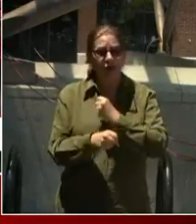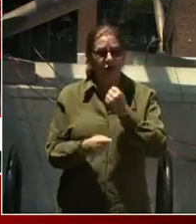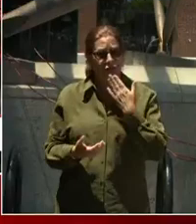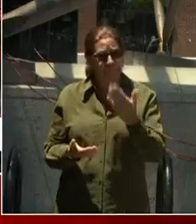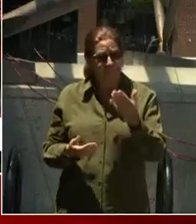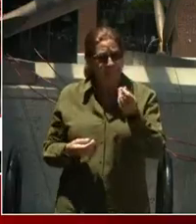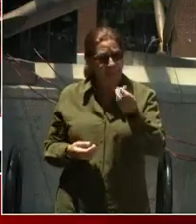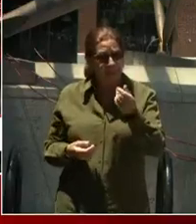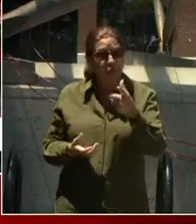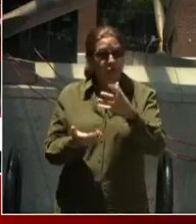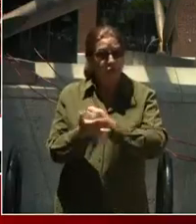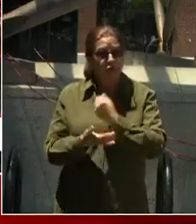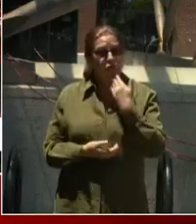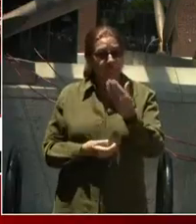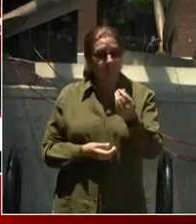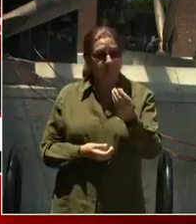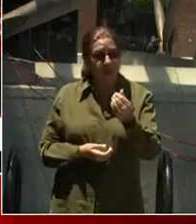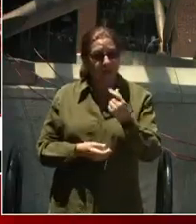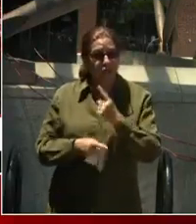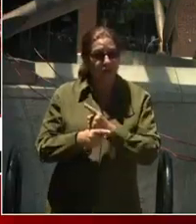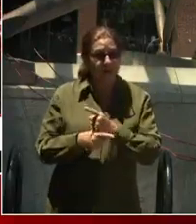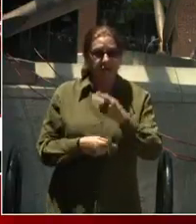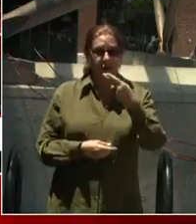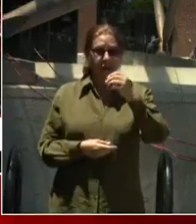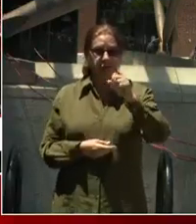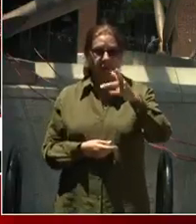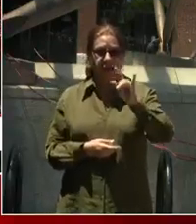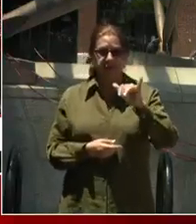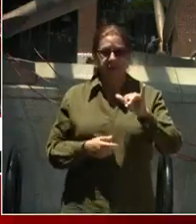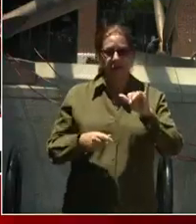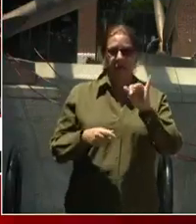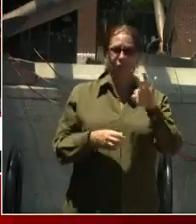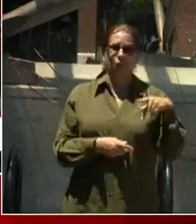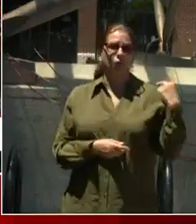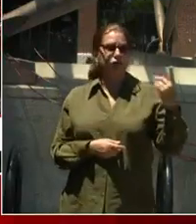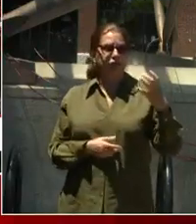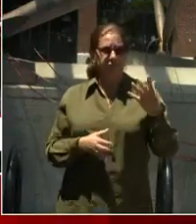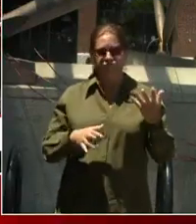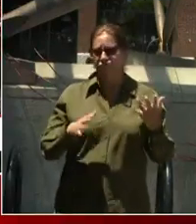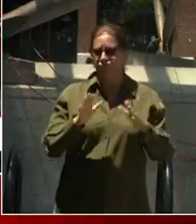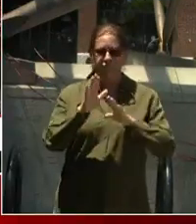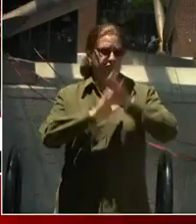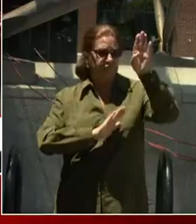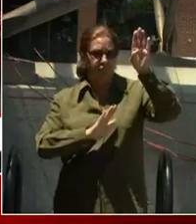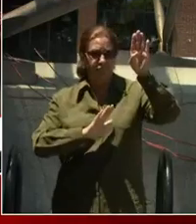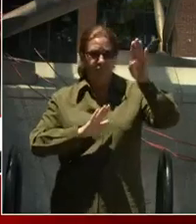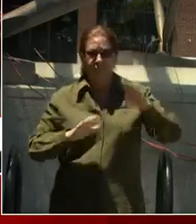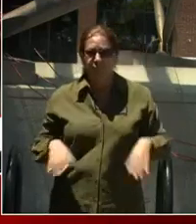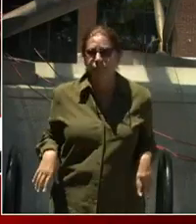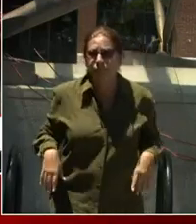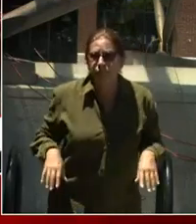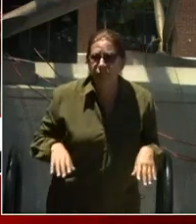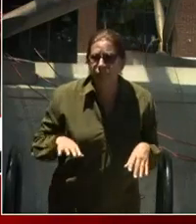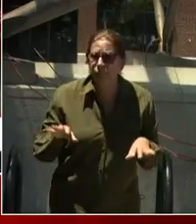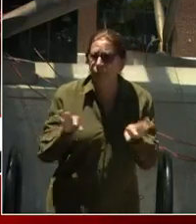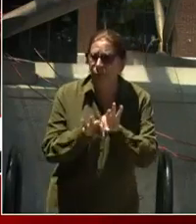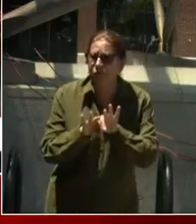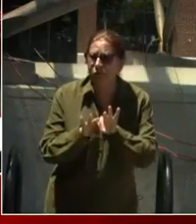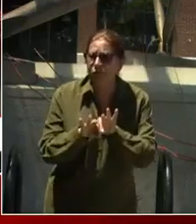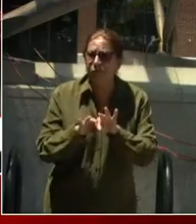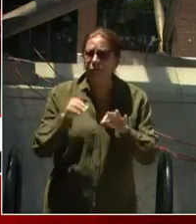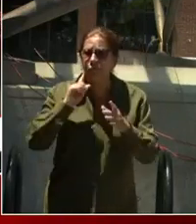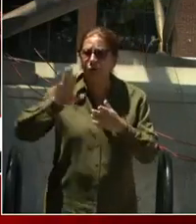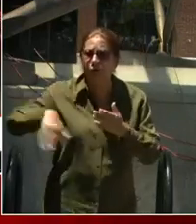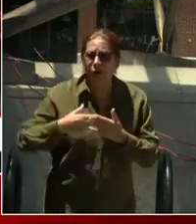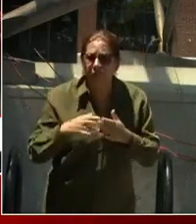good pay in hospitality in Washington, D.C. And that's important to all of us because all of those